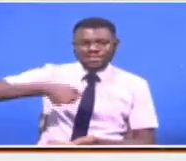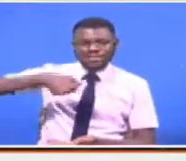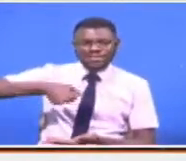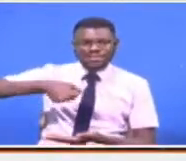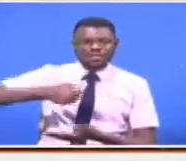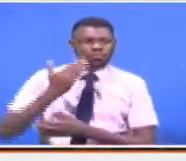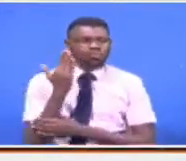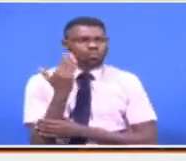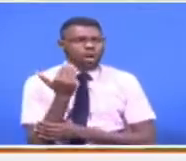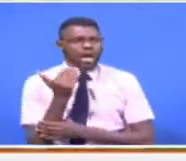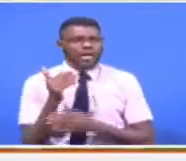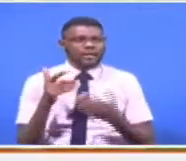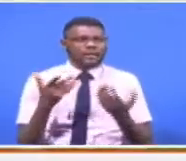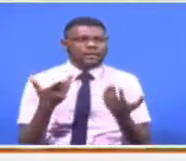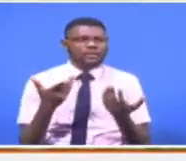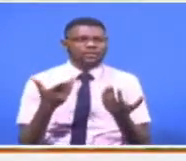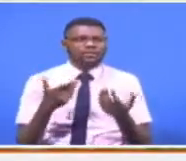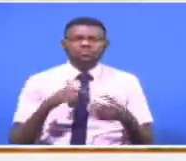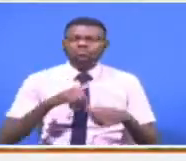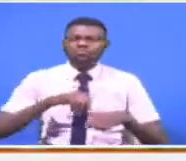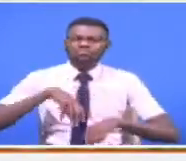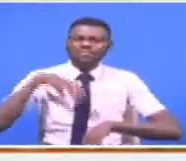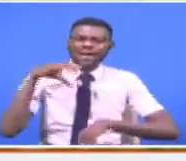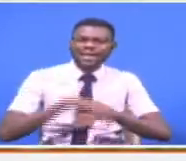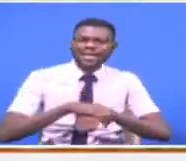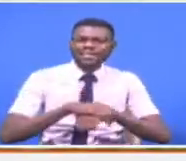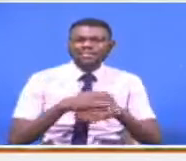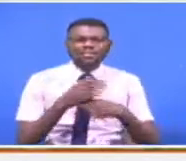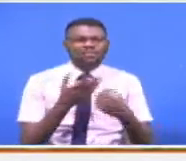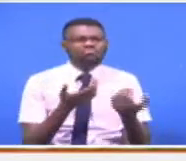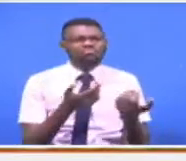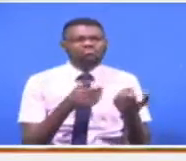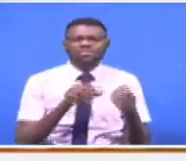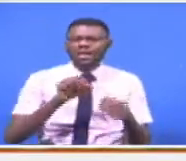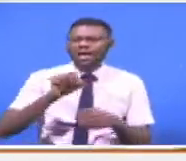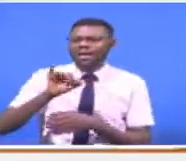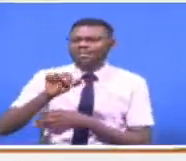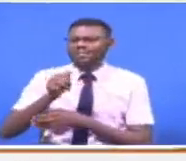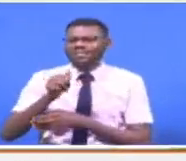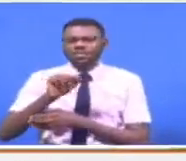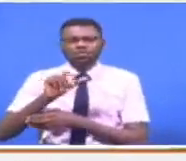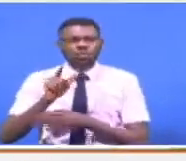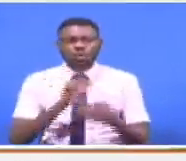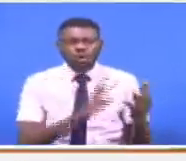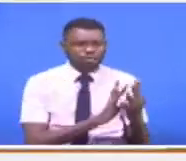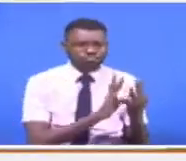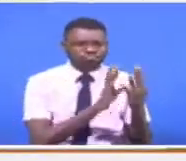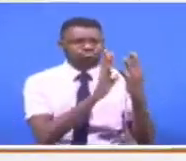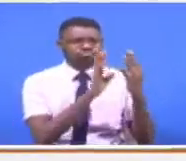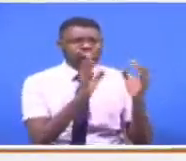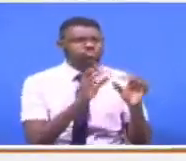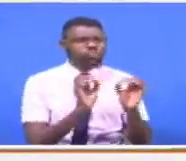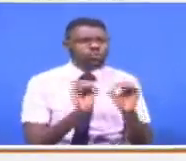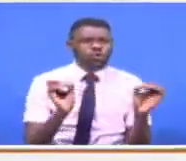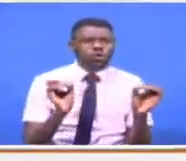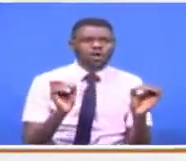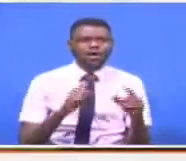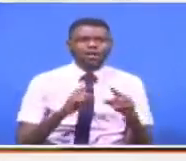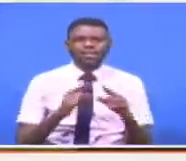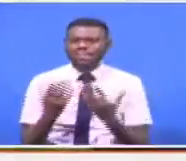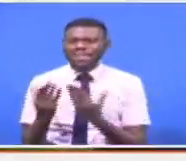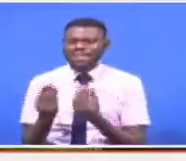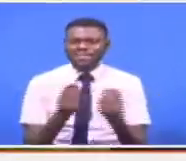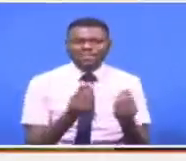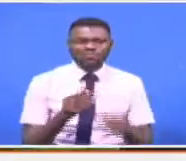they are having difficulties when it comes to accessing sisal and so we thought that if we have this farm here then it will be easy for the women to access